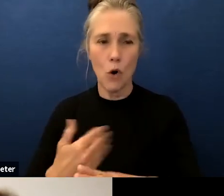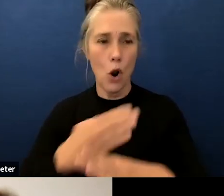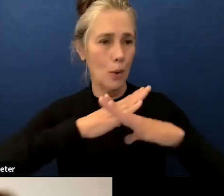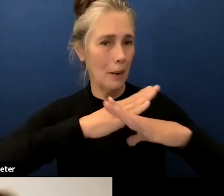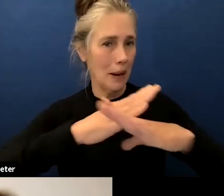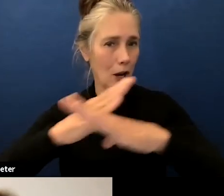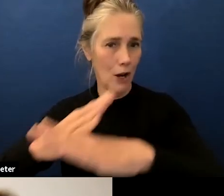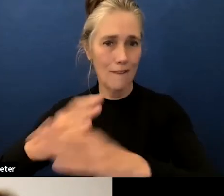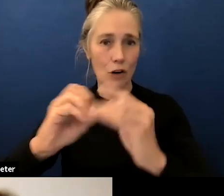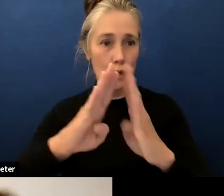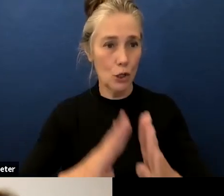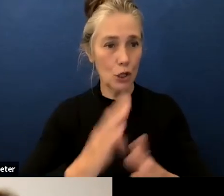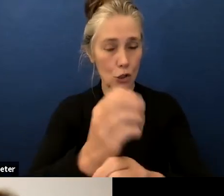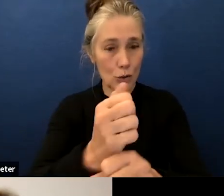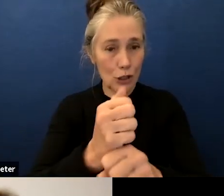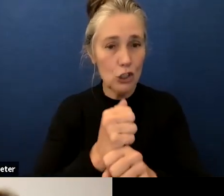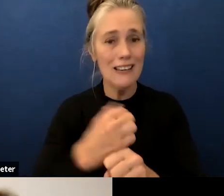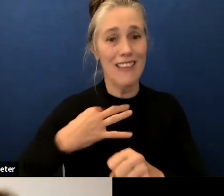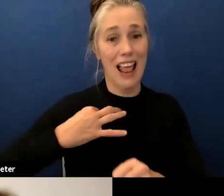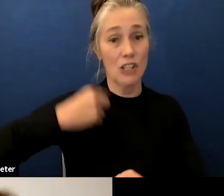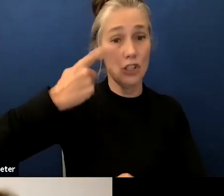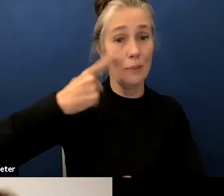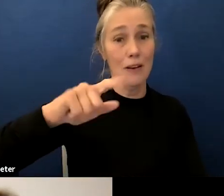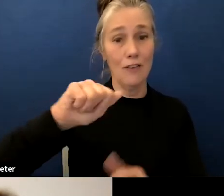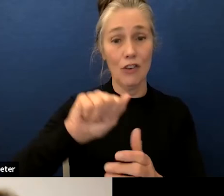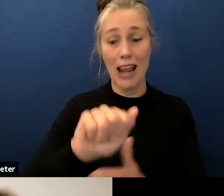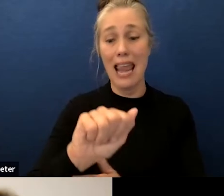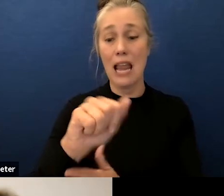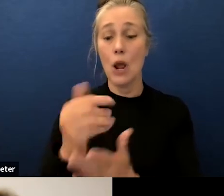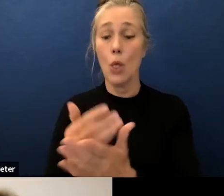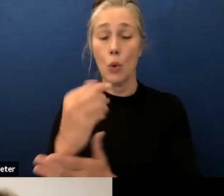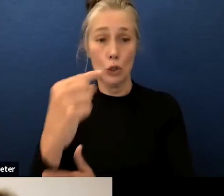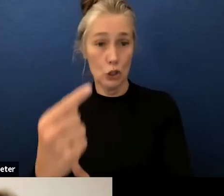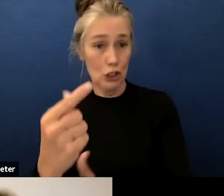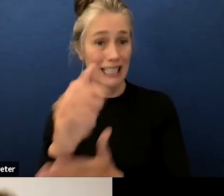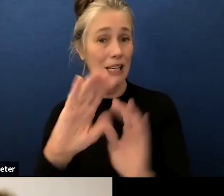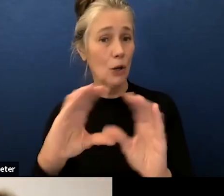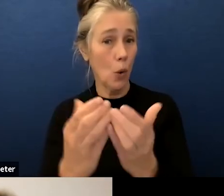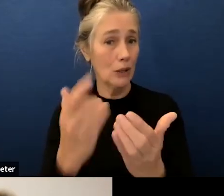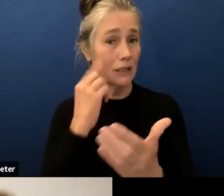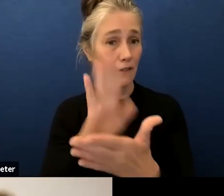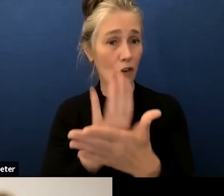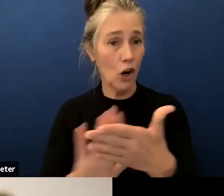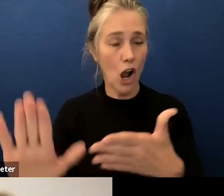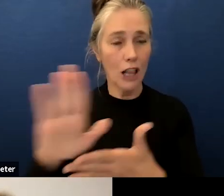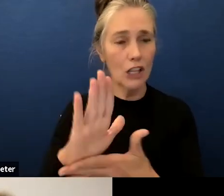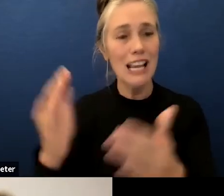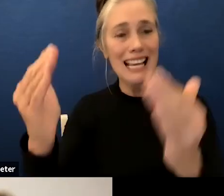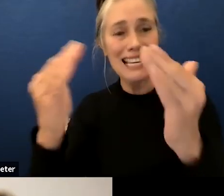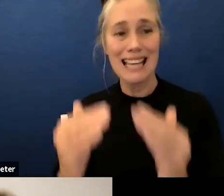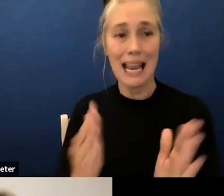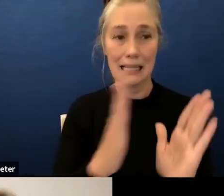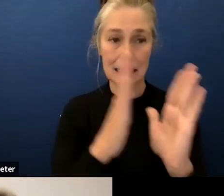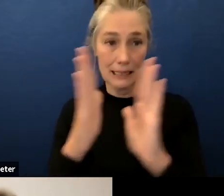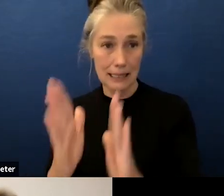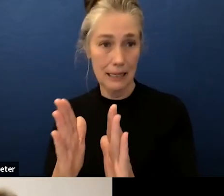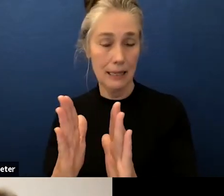next the transcript evaluation service so this graphic